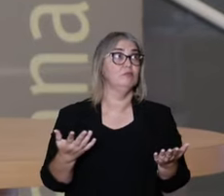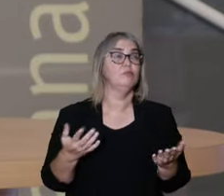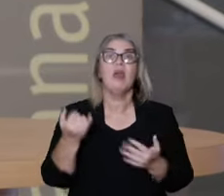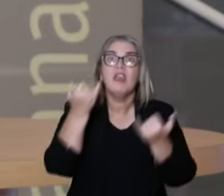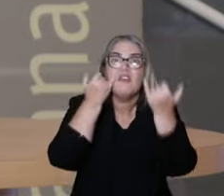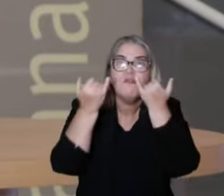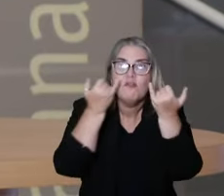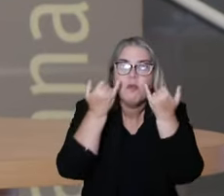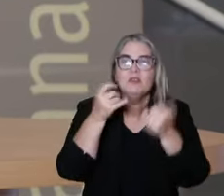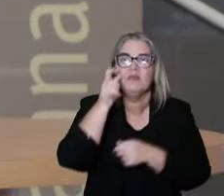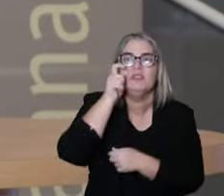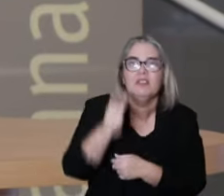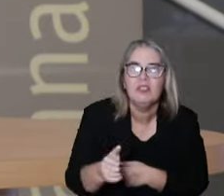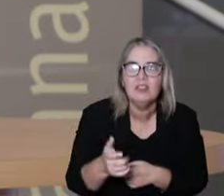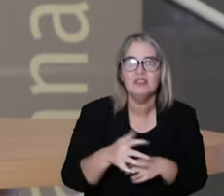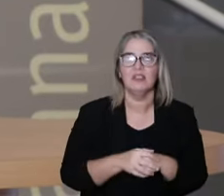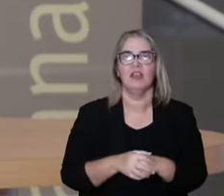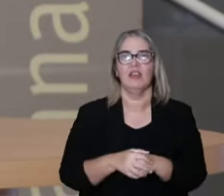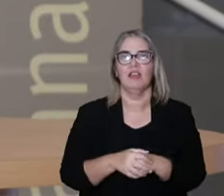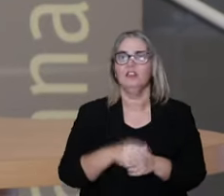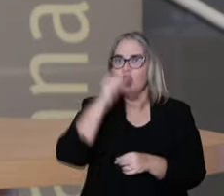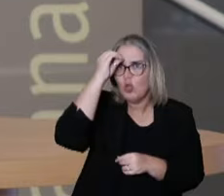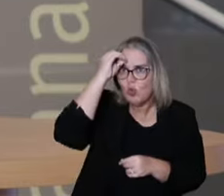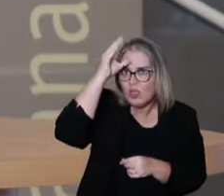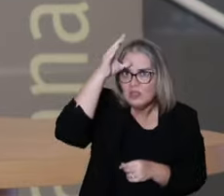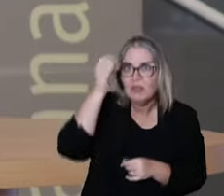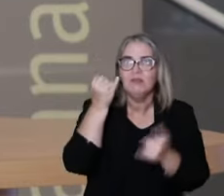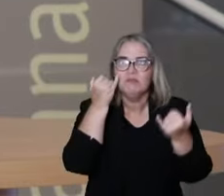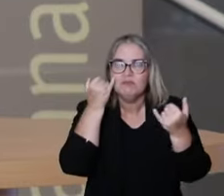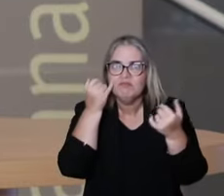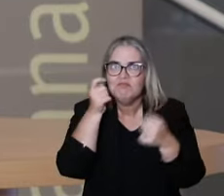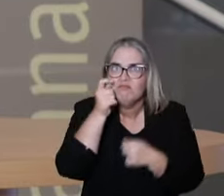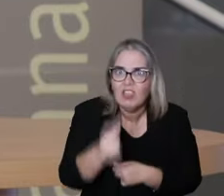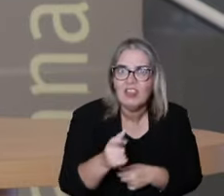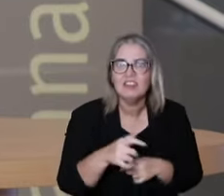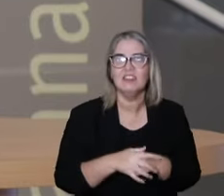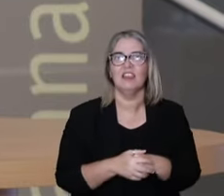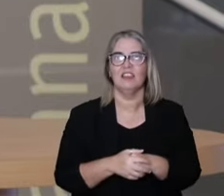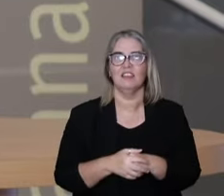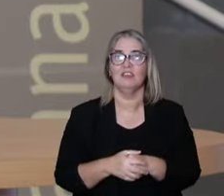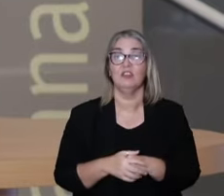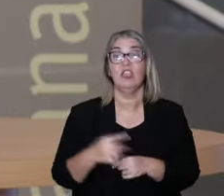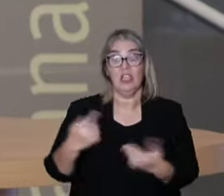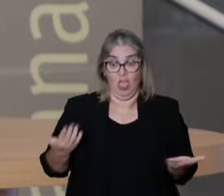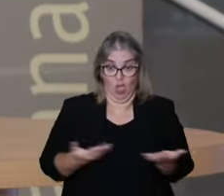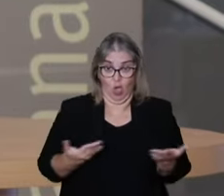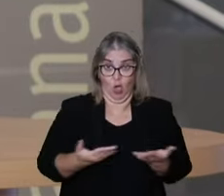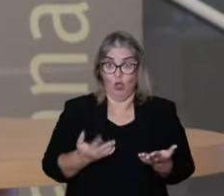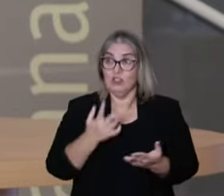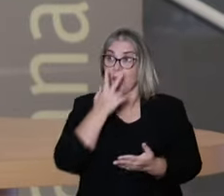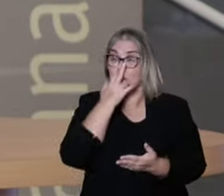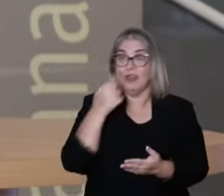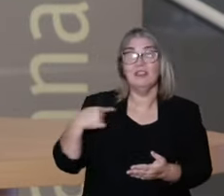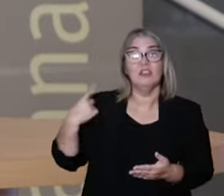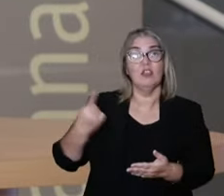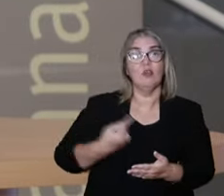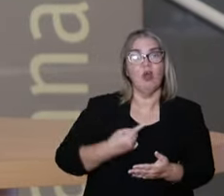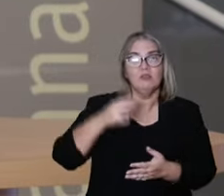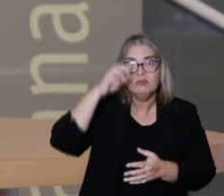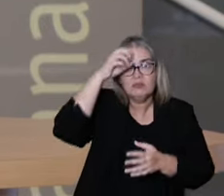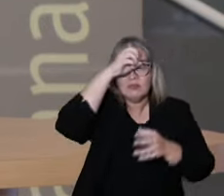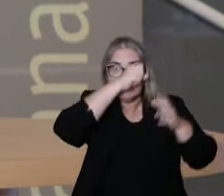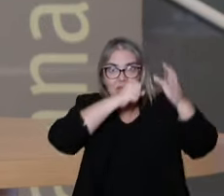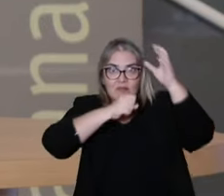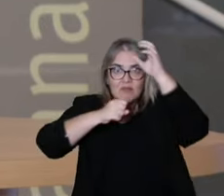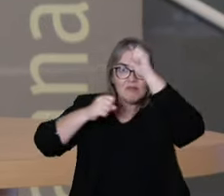So this is the kind of very interesting knowledge. And we digest that, we're doing